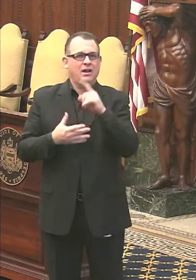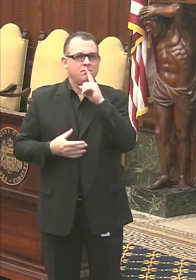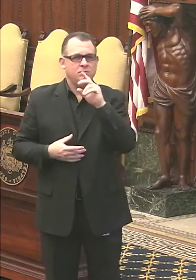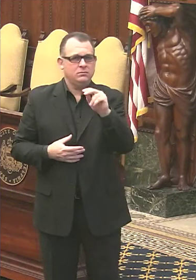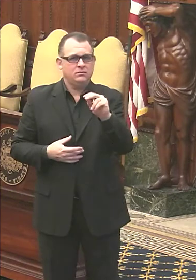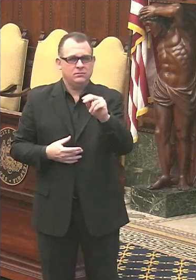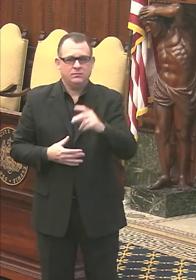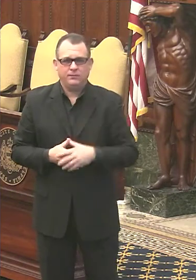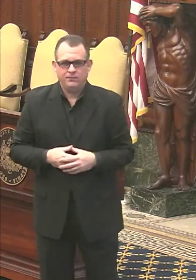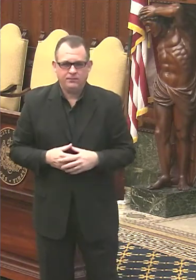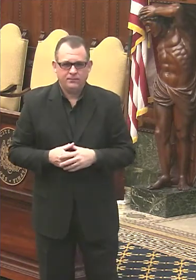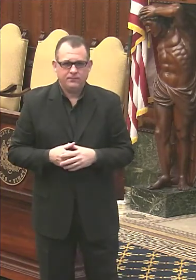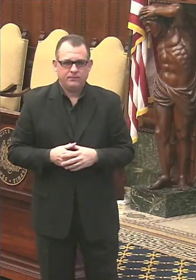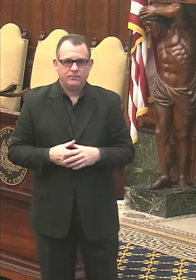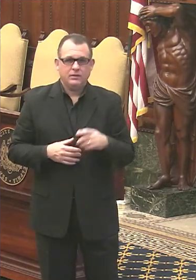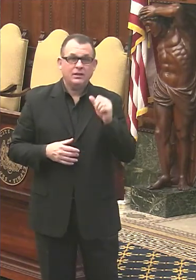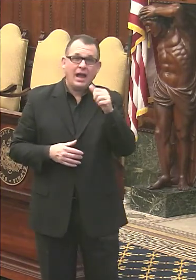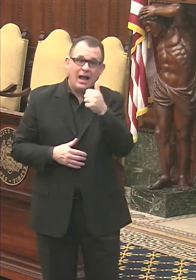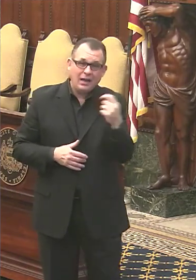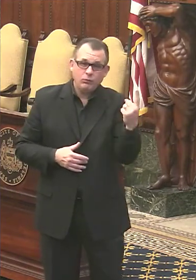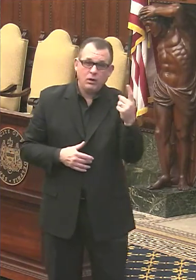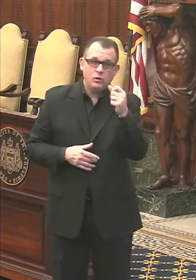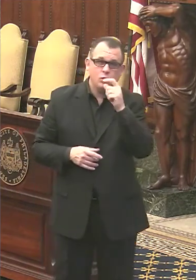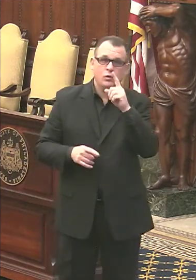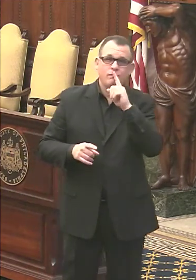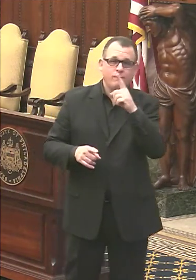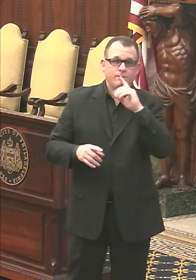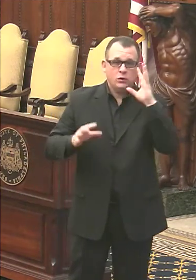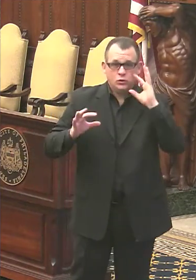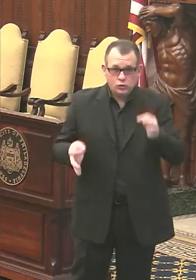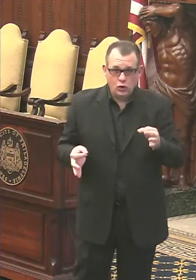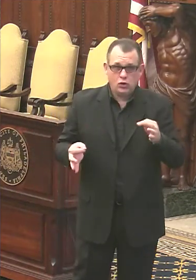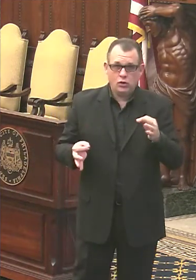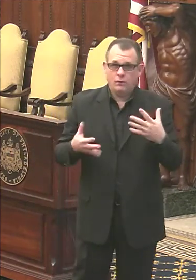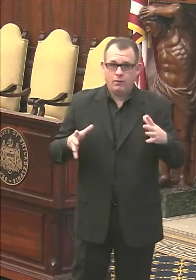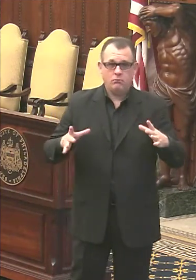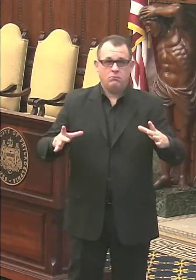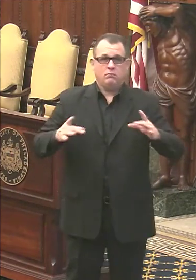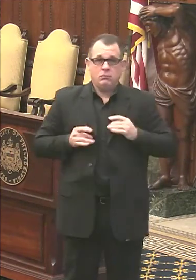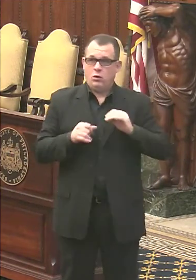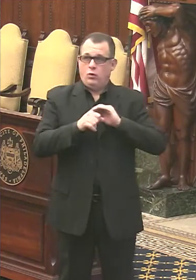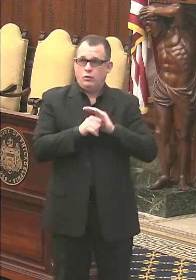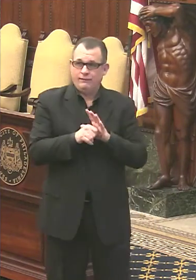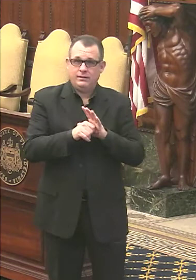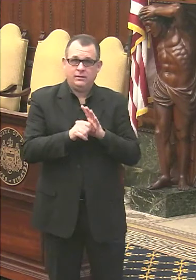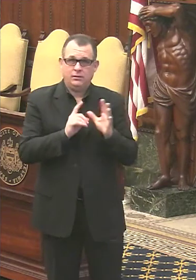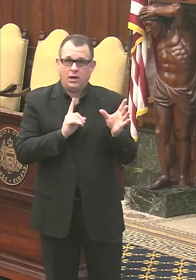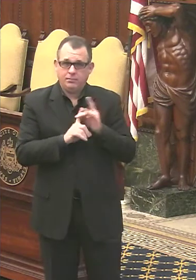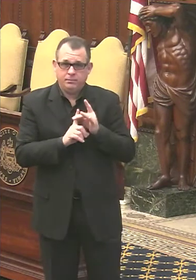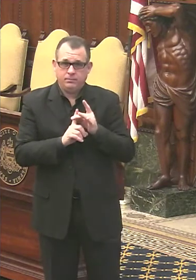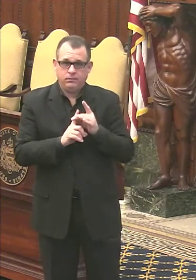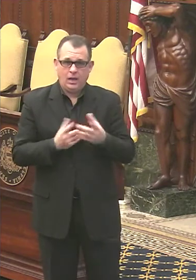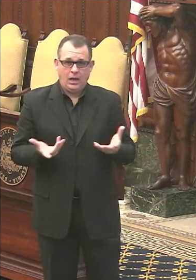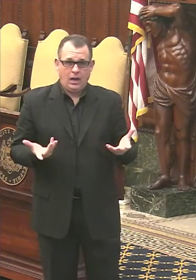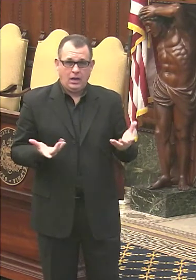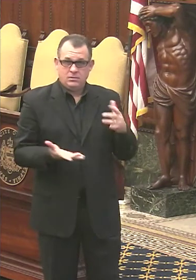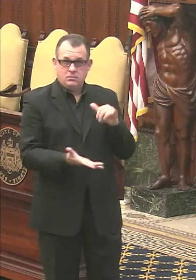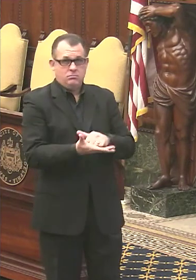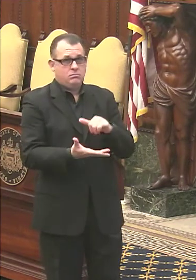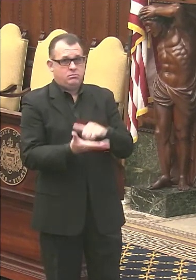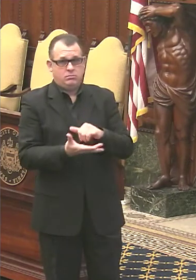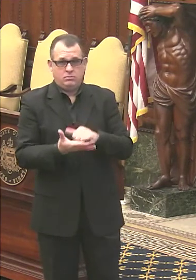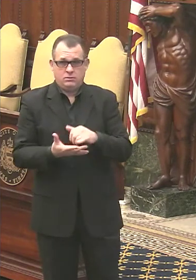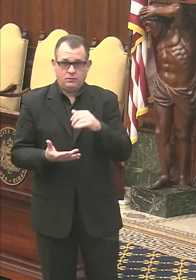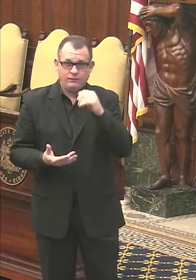Okay. So can anyone for certain say how an employee contracted the virus? Uh, it's virtually impossible to know for,